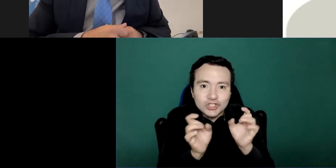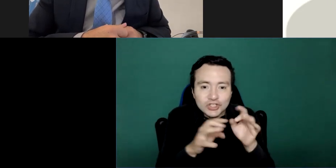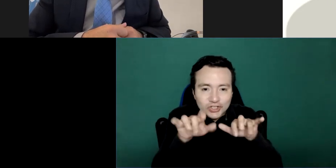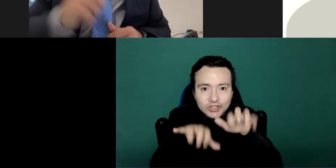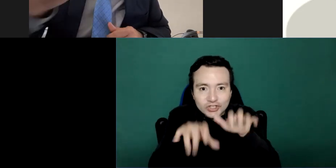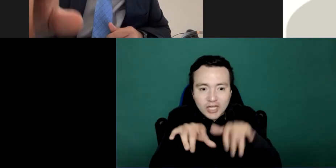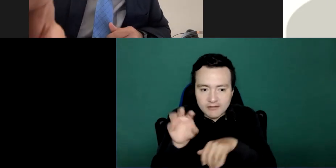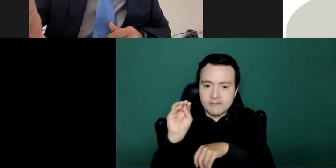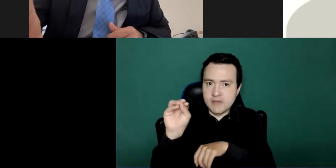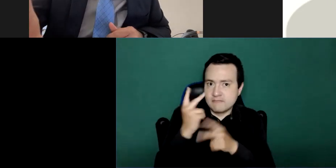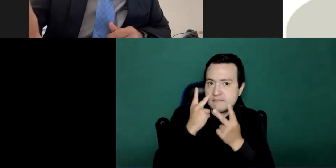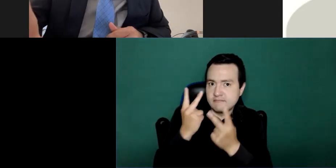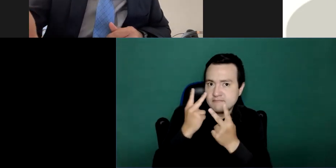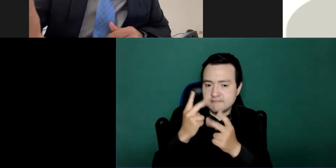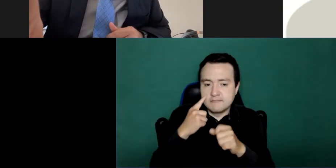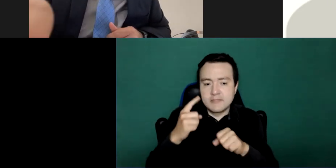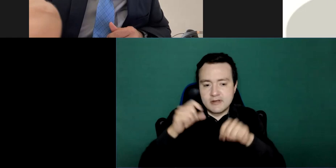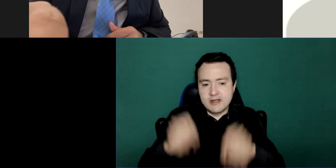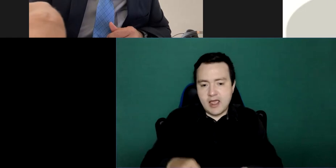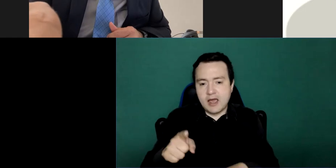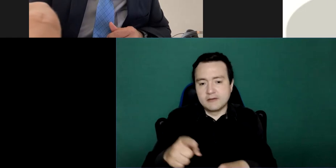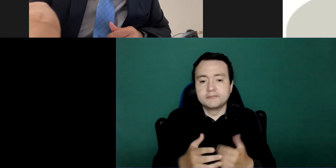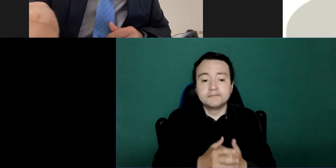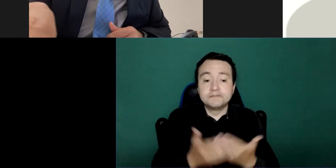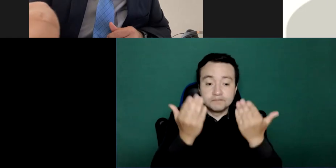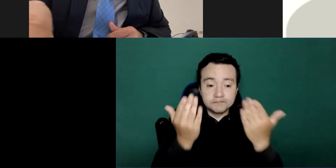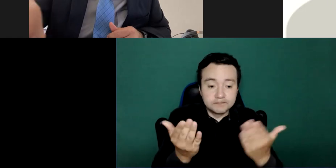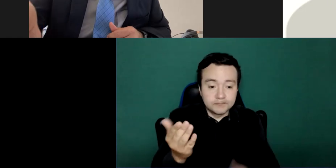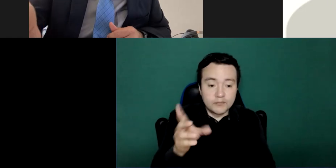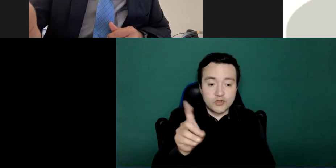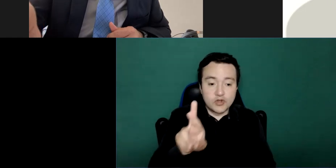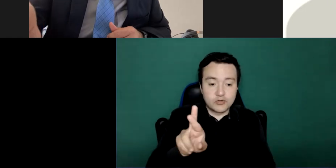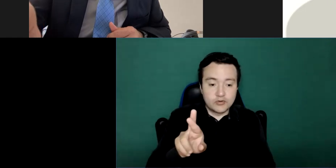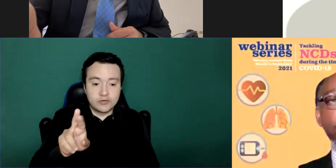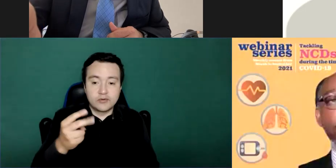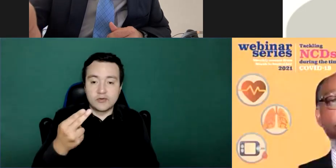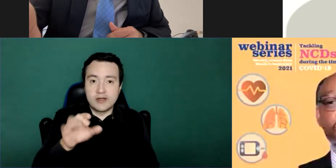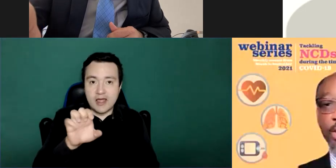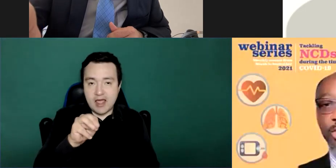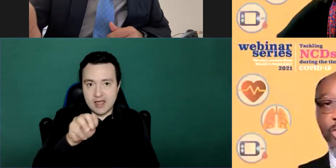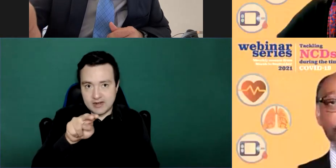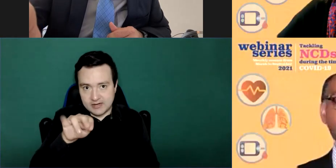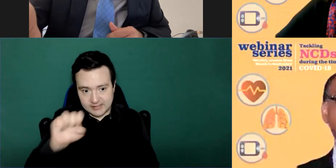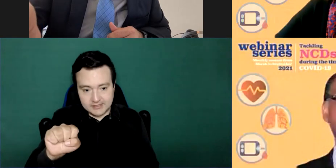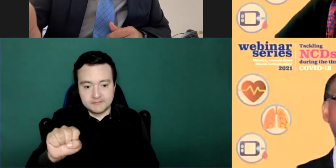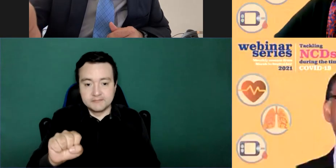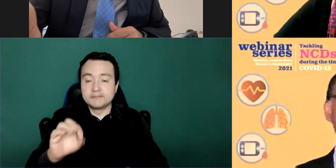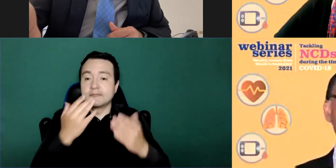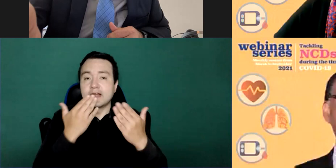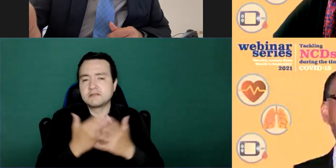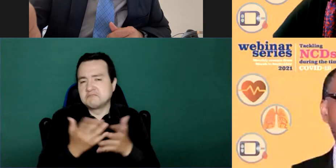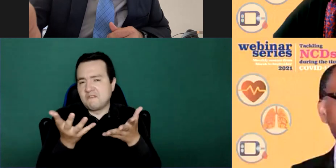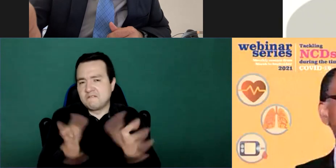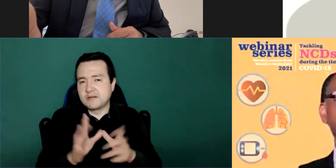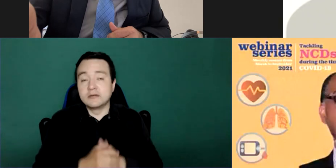final remarks, please. Yes, thank you so much. And this really was a very rich discussion. Let me open